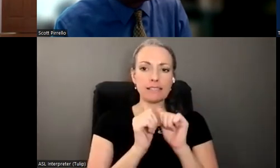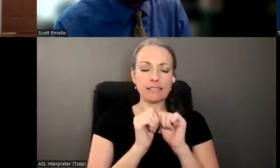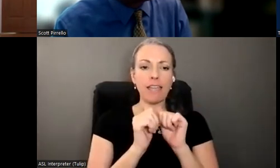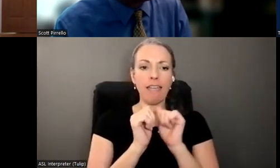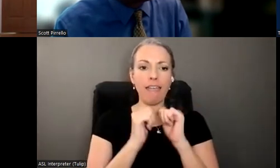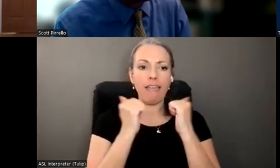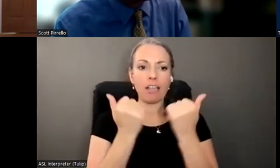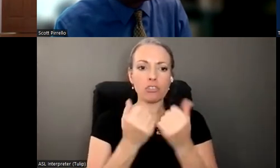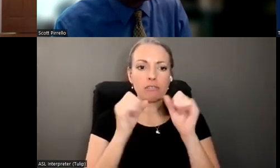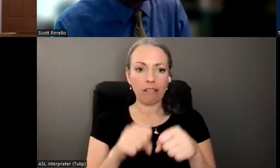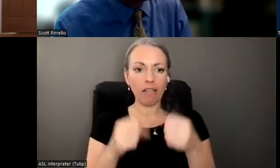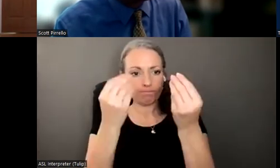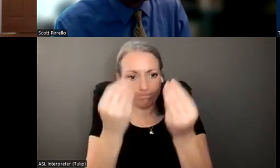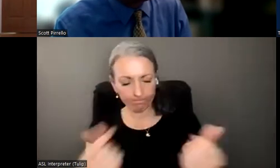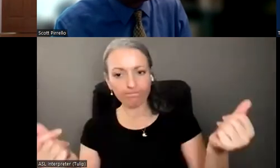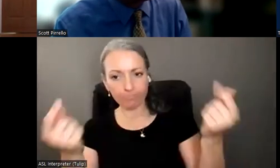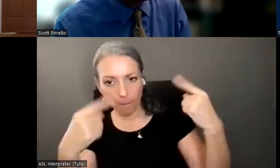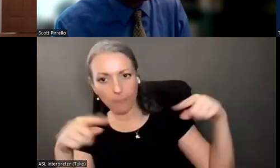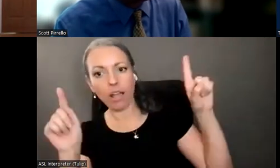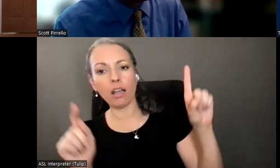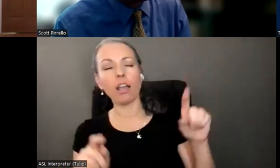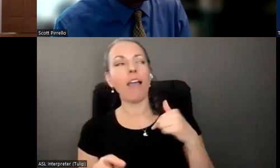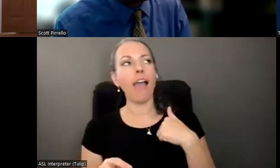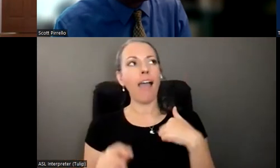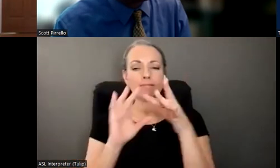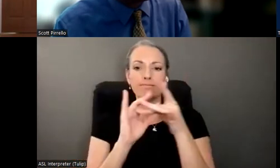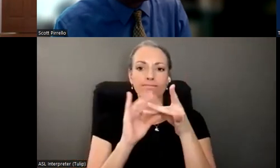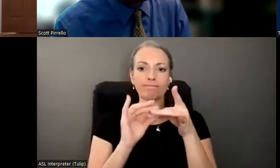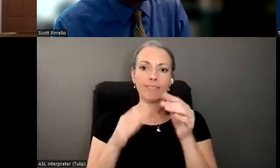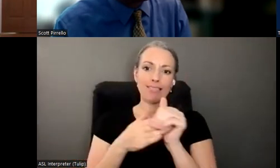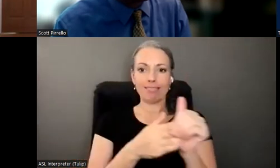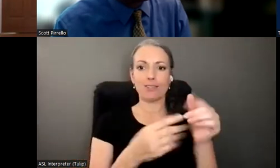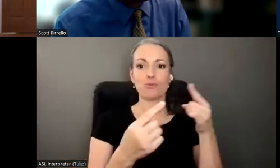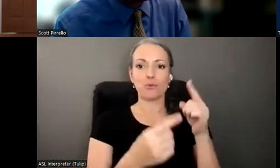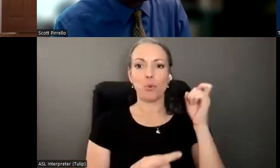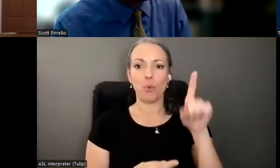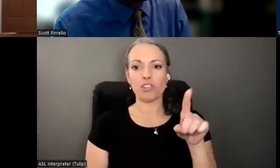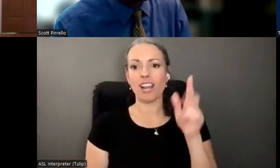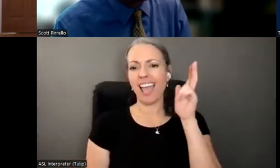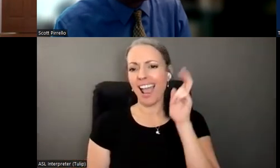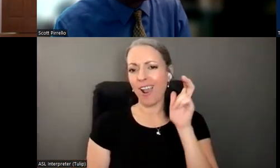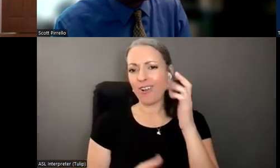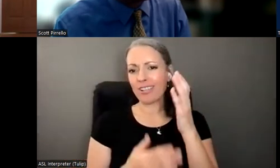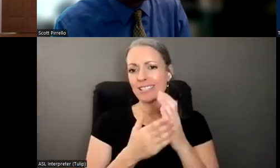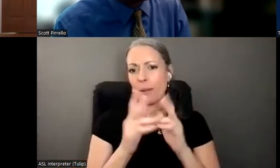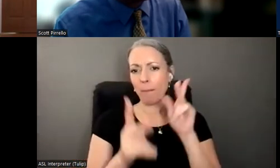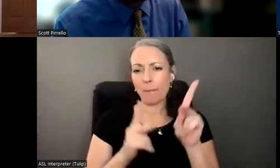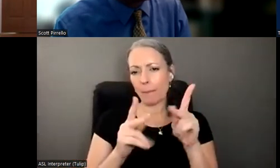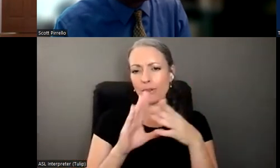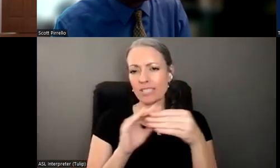resolve them. I, I guess I had sort of a comment that leads into a question. I heard a couple people say, like, who is, um,